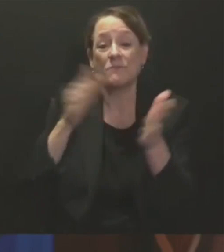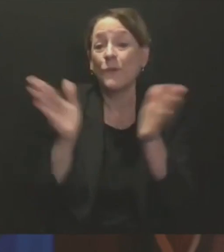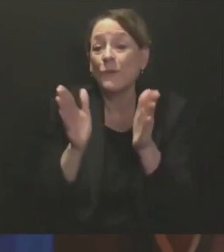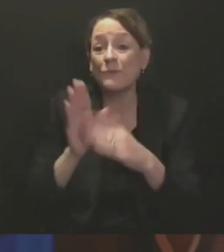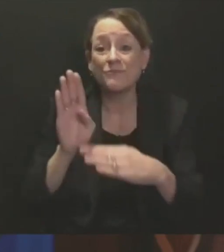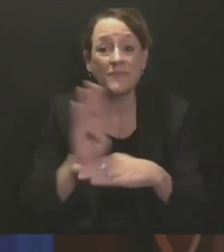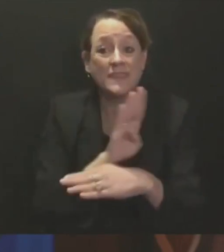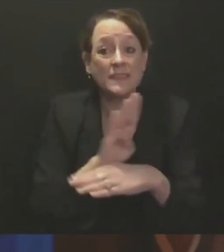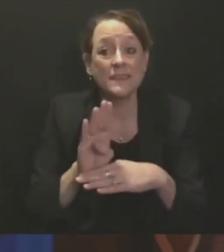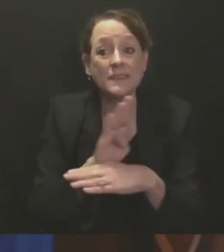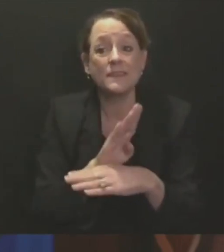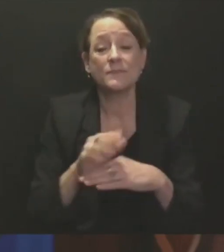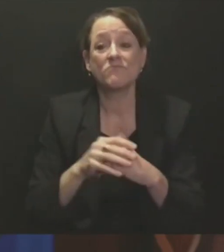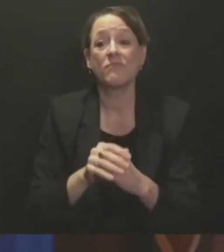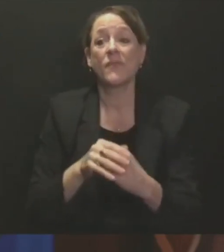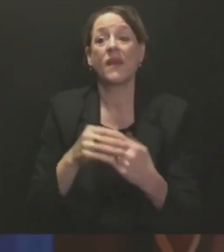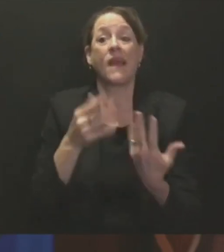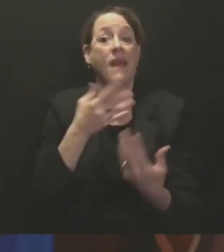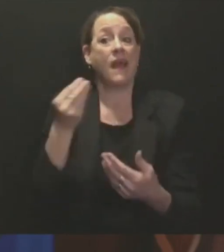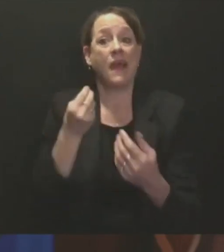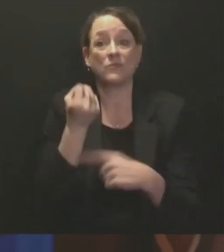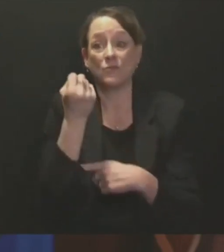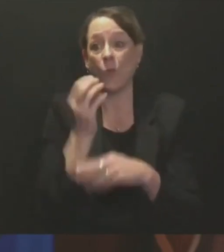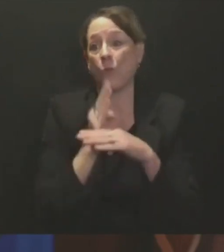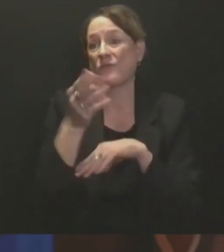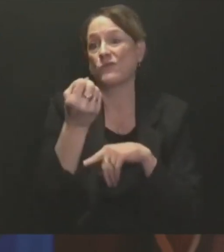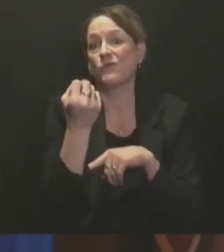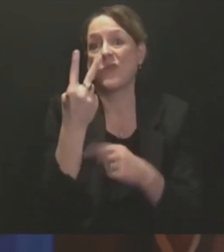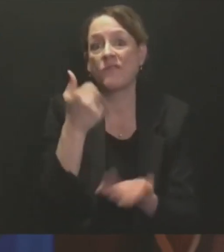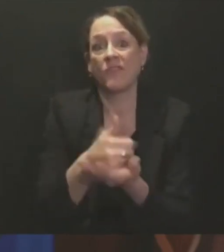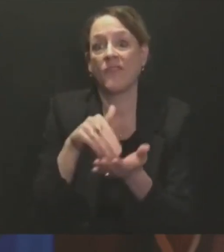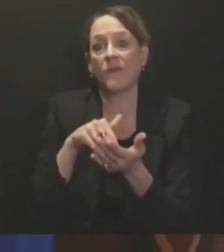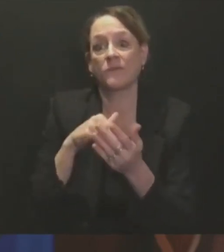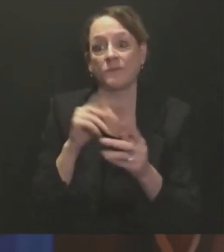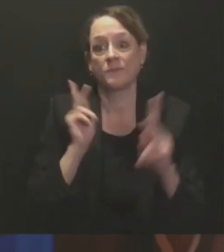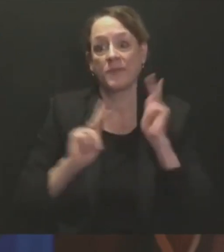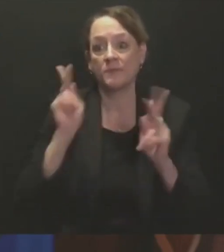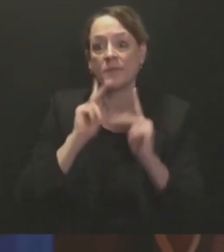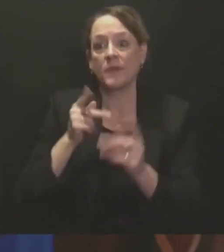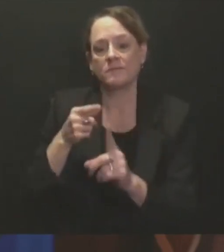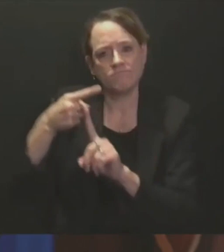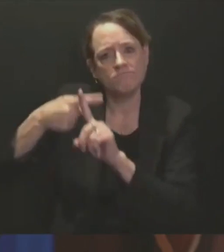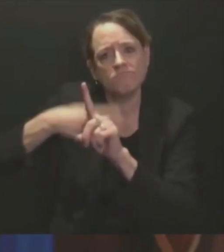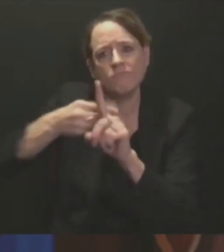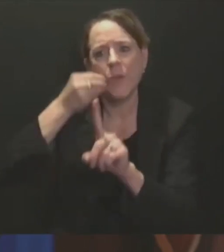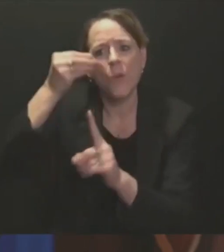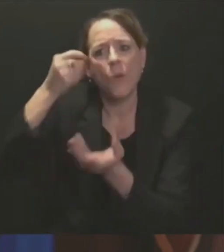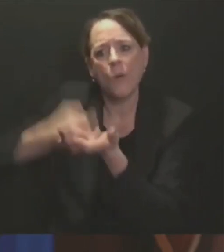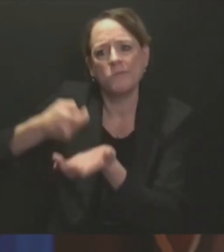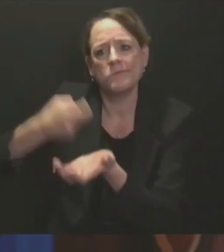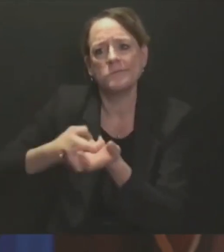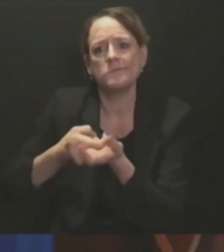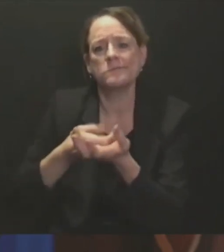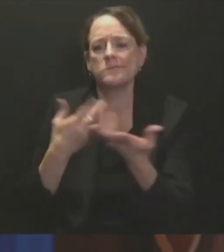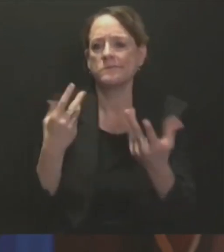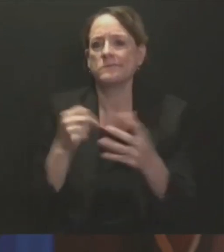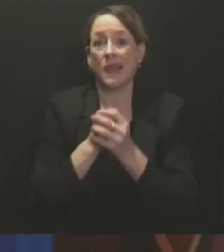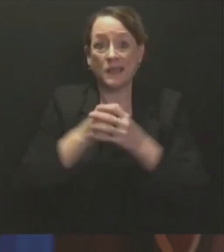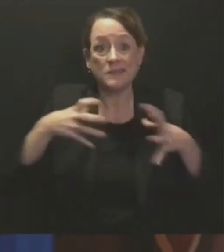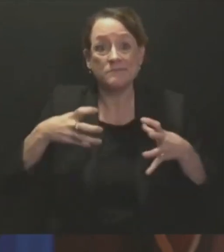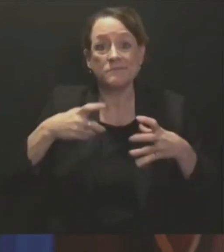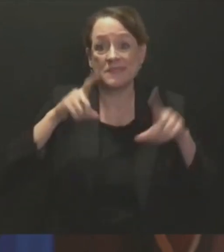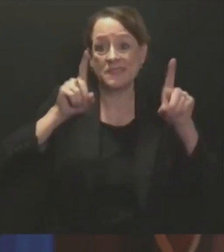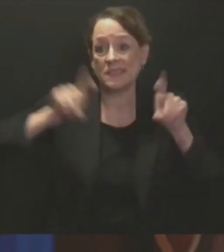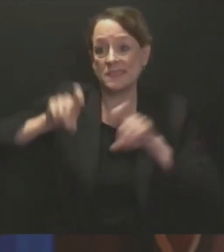and supported more than 15,000 farms, and expanded statewide testing and contact tracing efforts. But we also